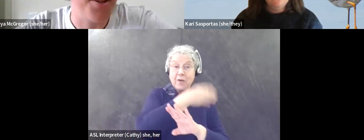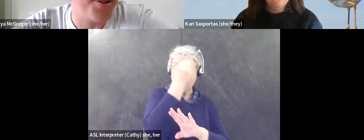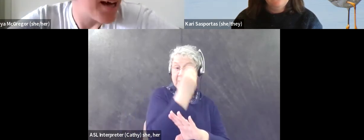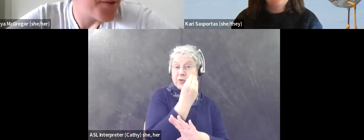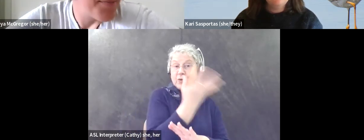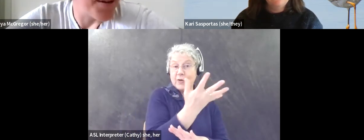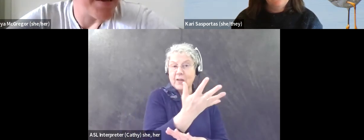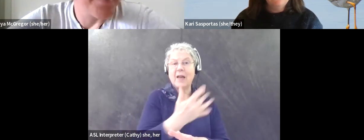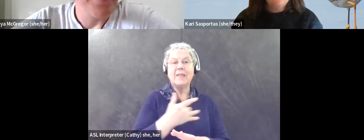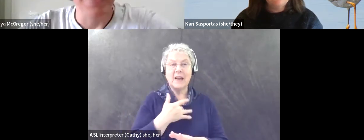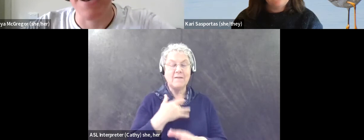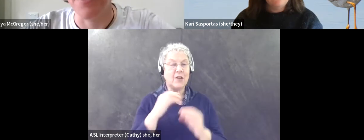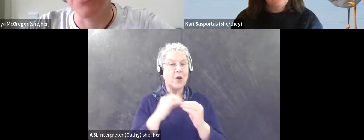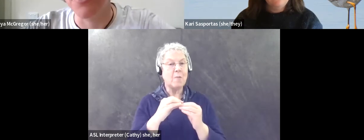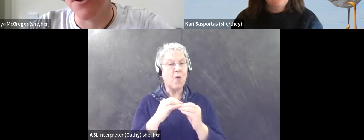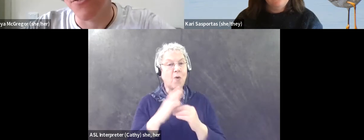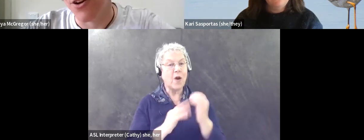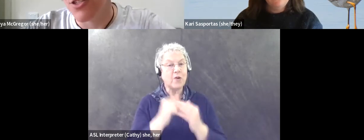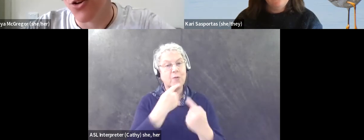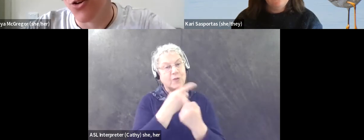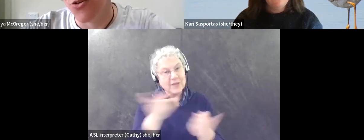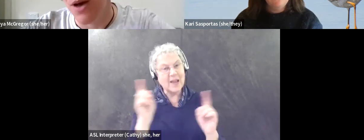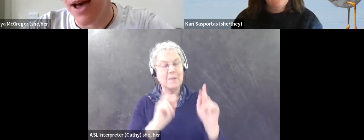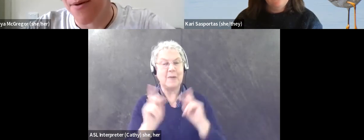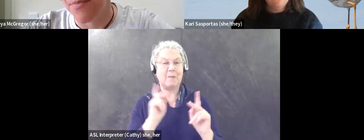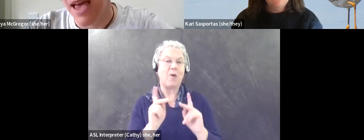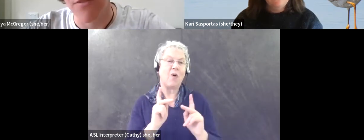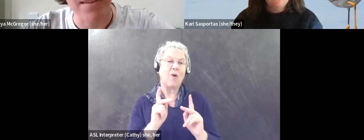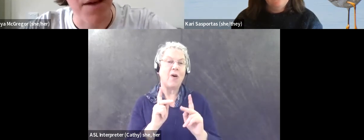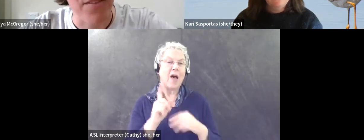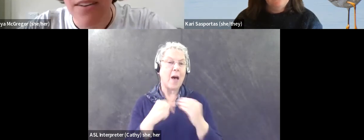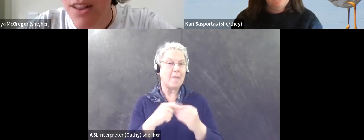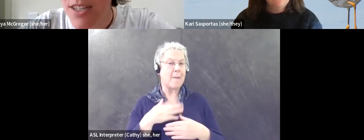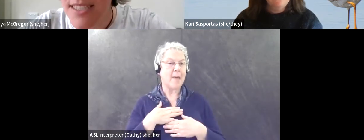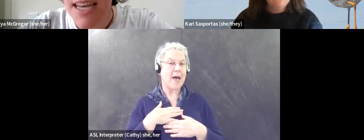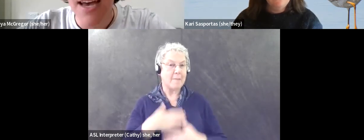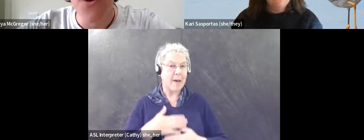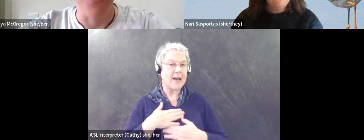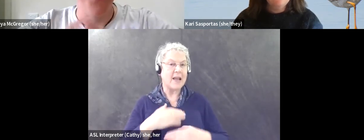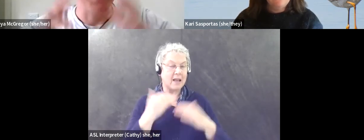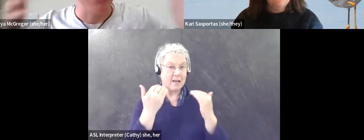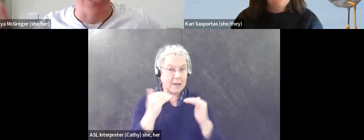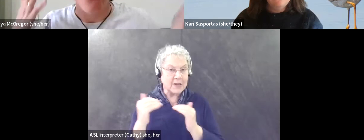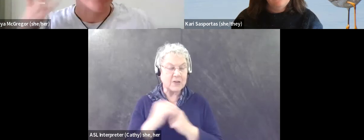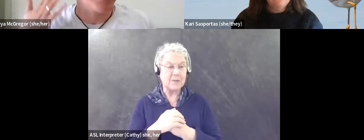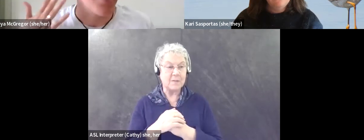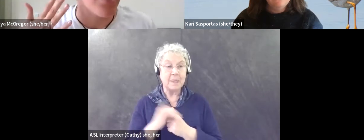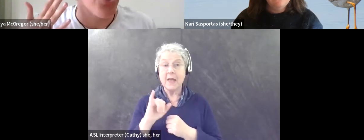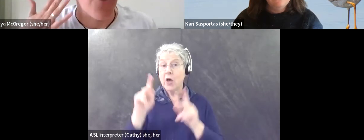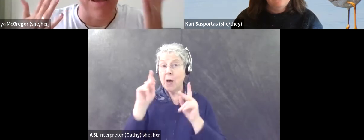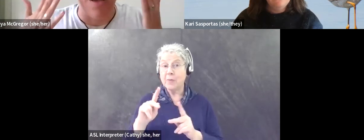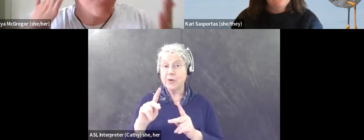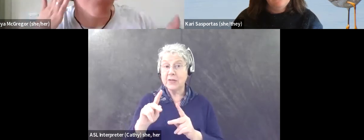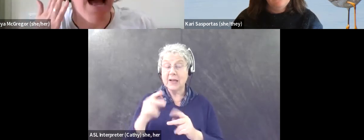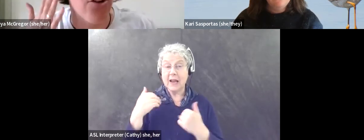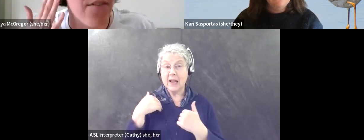what I need to do to look after my body. Um, I know a lot of folks who, um, have some kind of hearing loss will, will share. Oh, actually I,